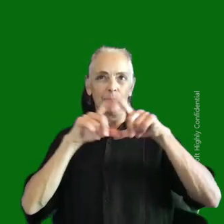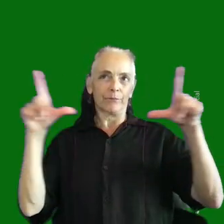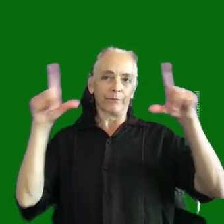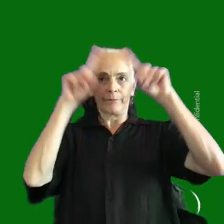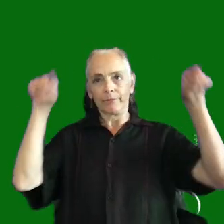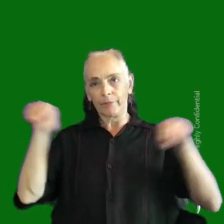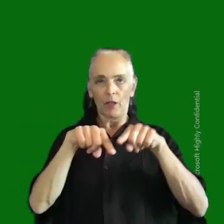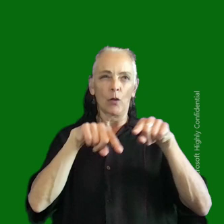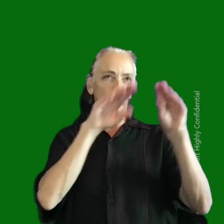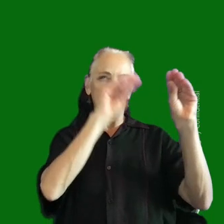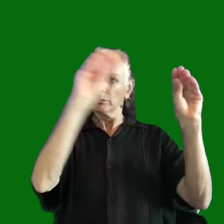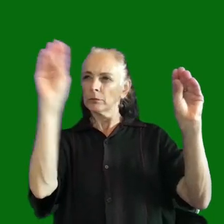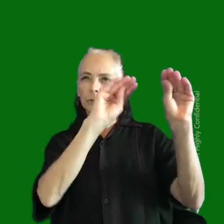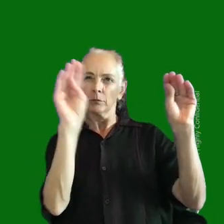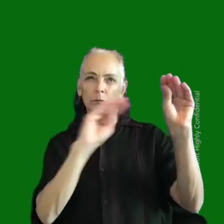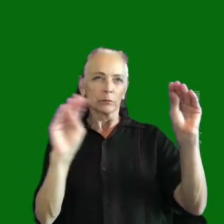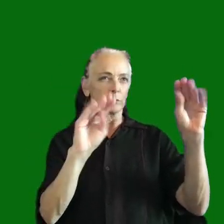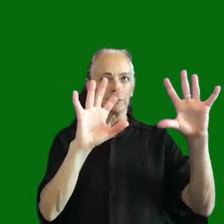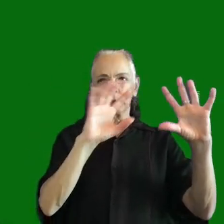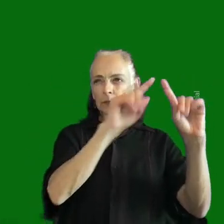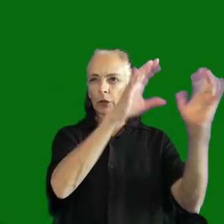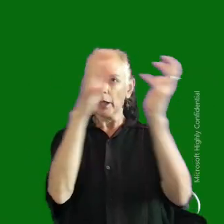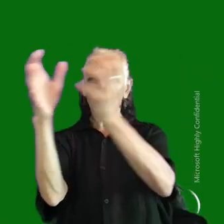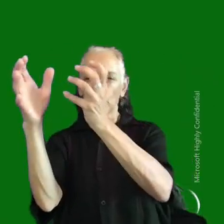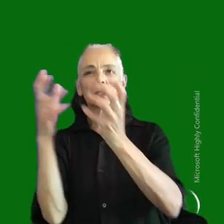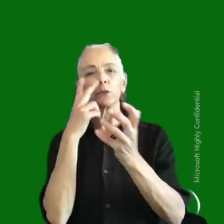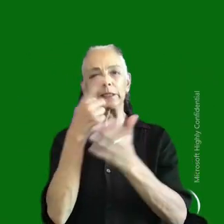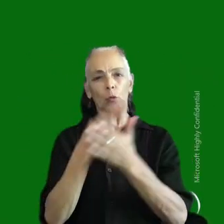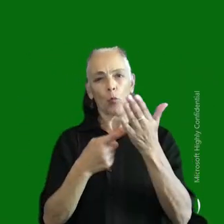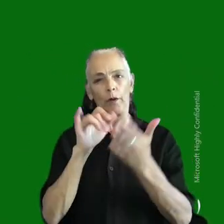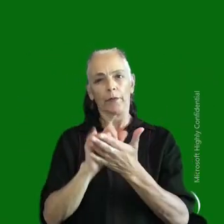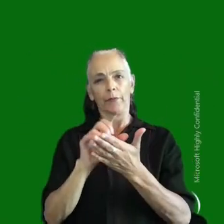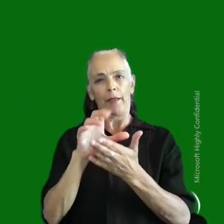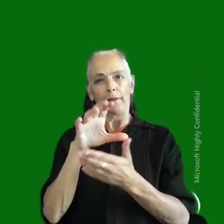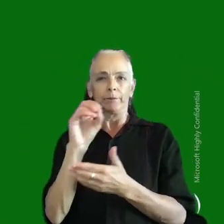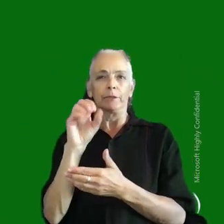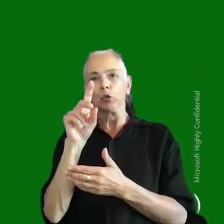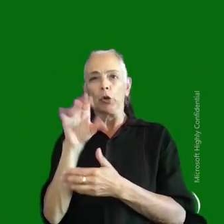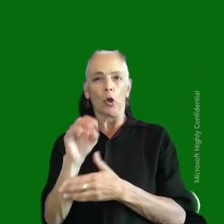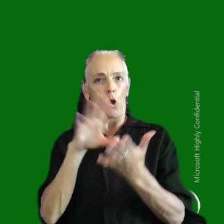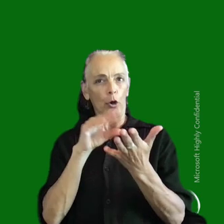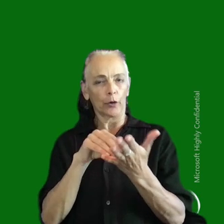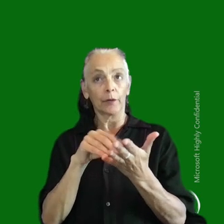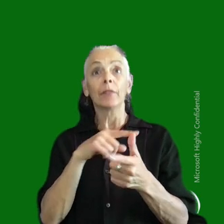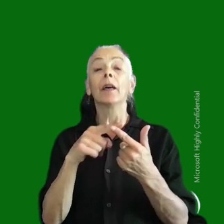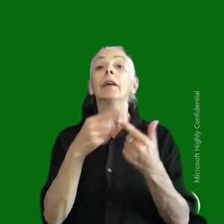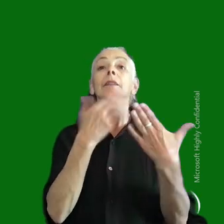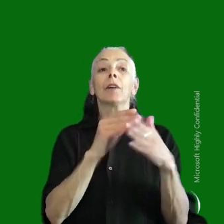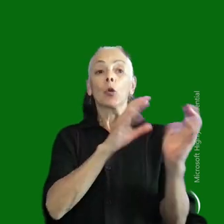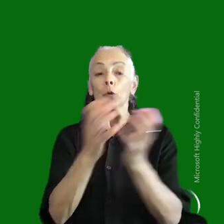start to see a story of what the studio learned together. After the analysis session, people split back up into their groups for